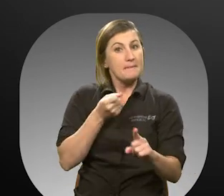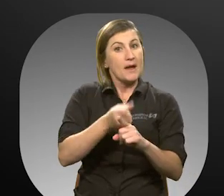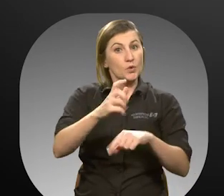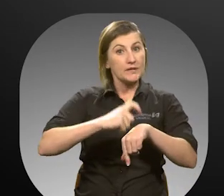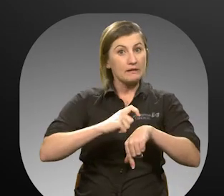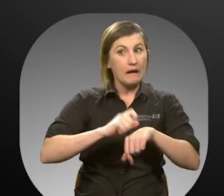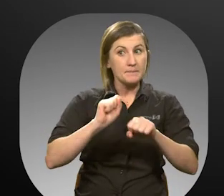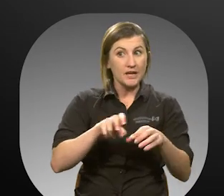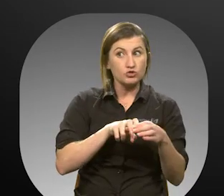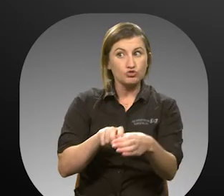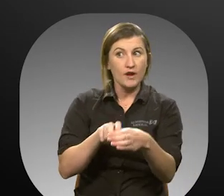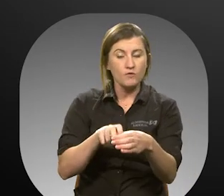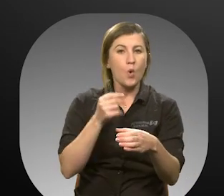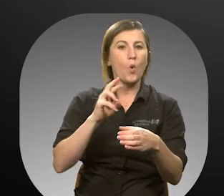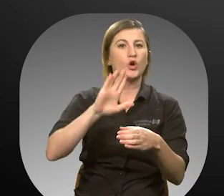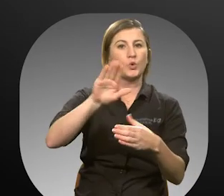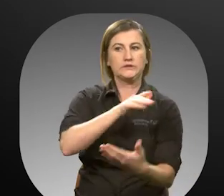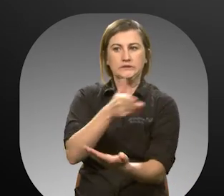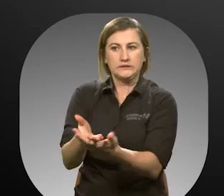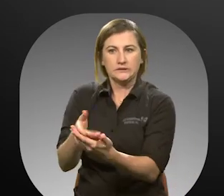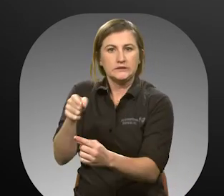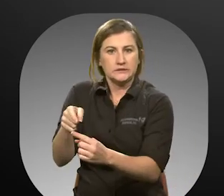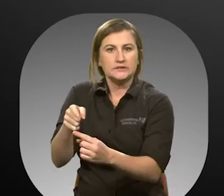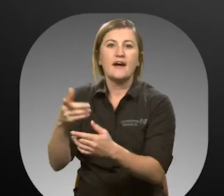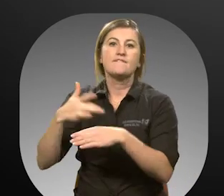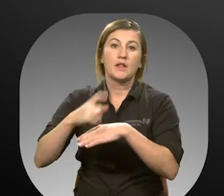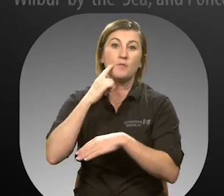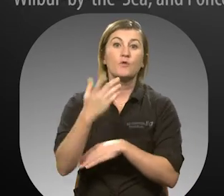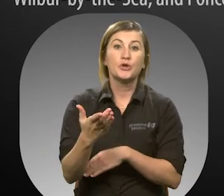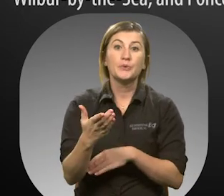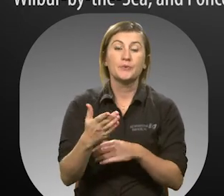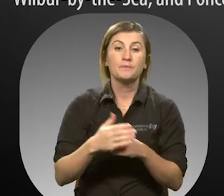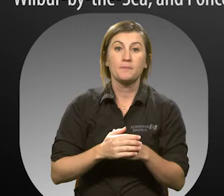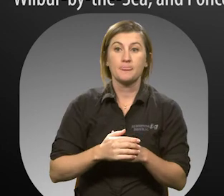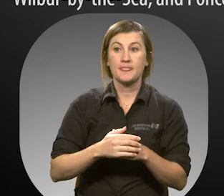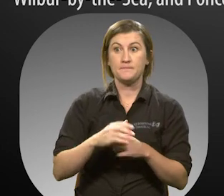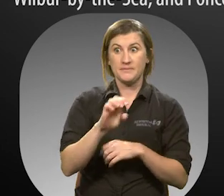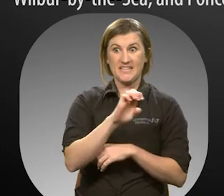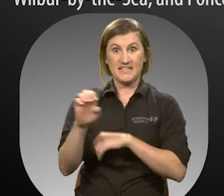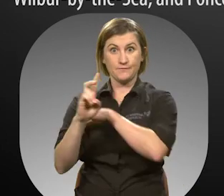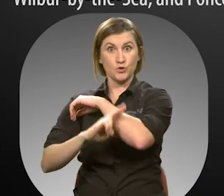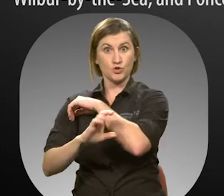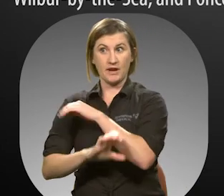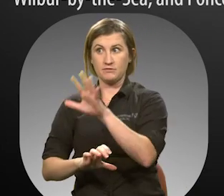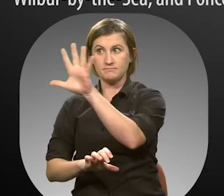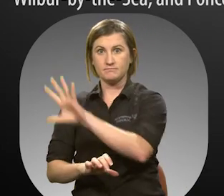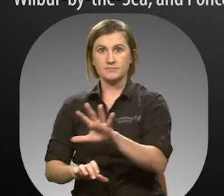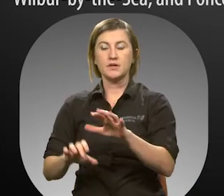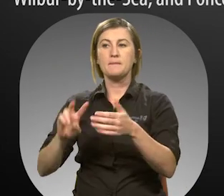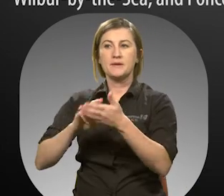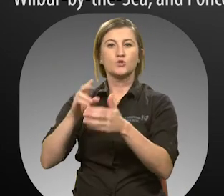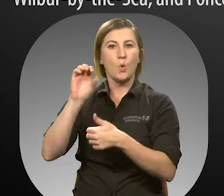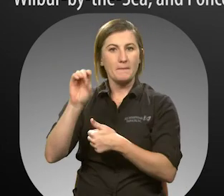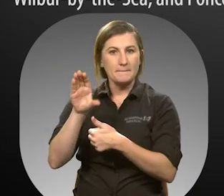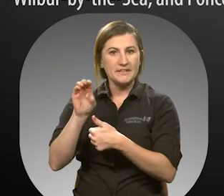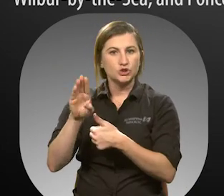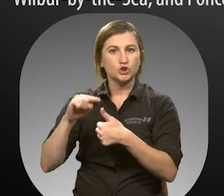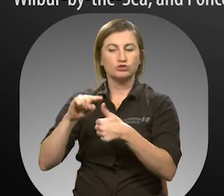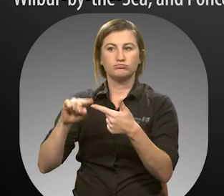times you can travel or the destinations that may be available to you. East Volusia. Ormond Beach.